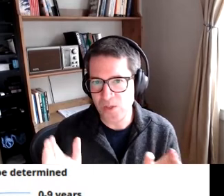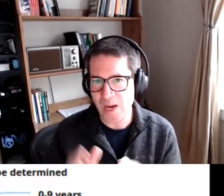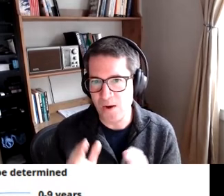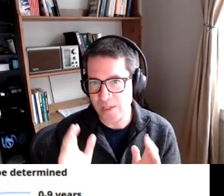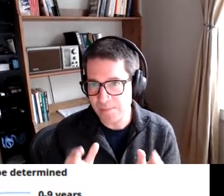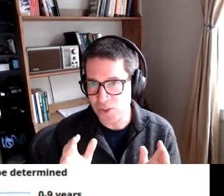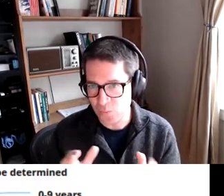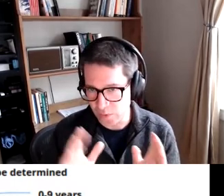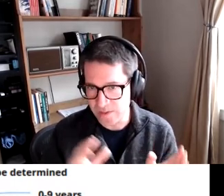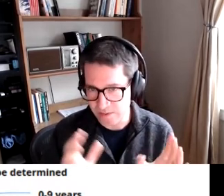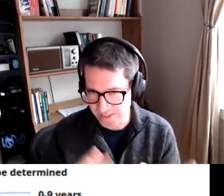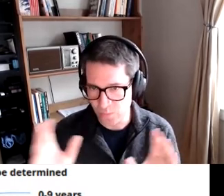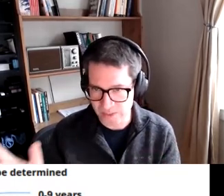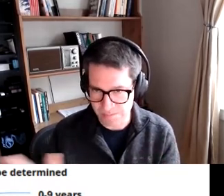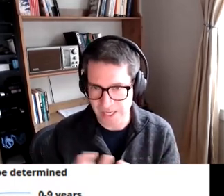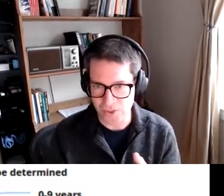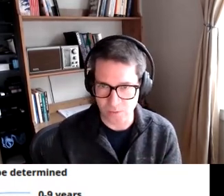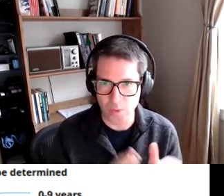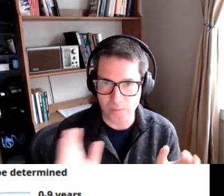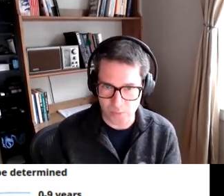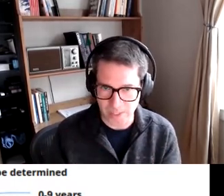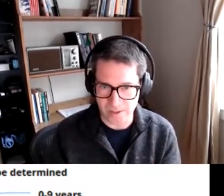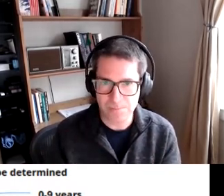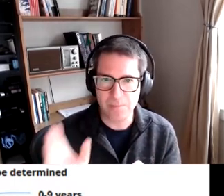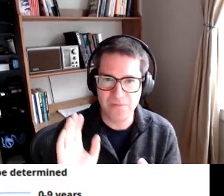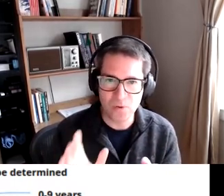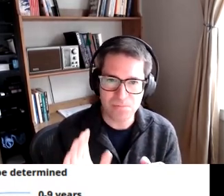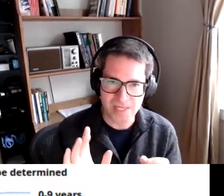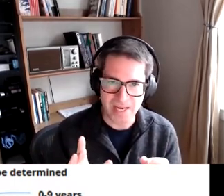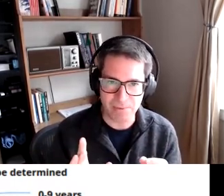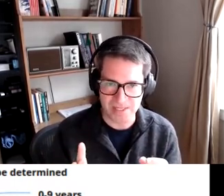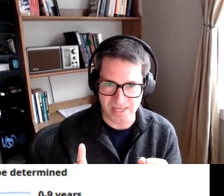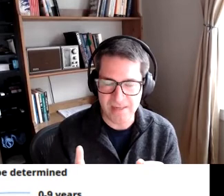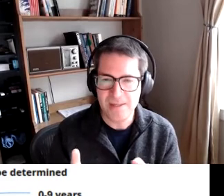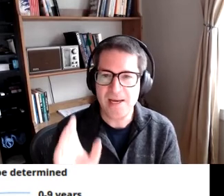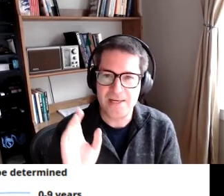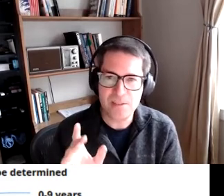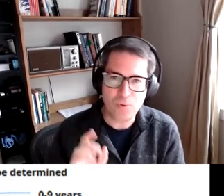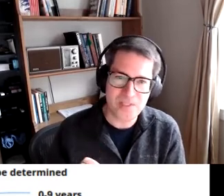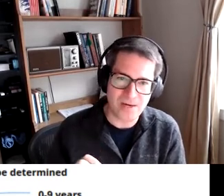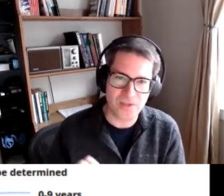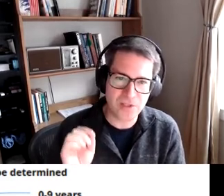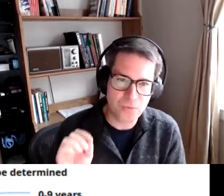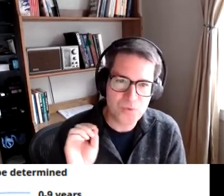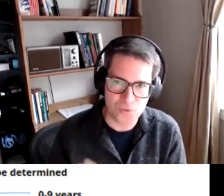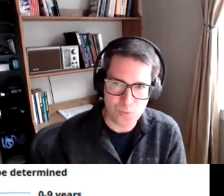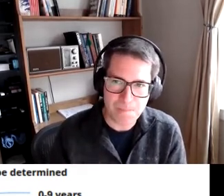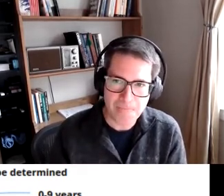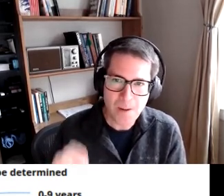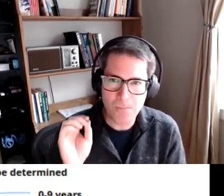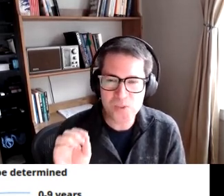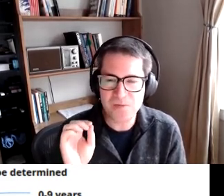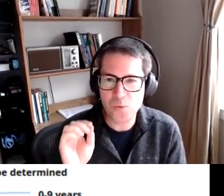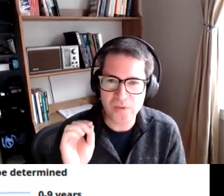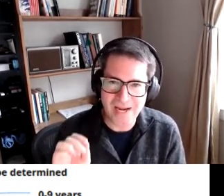we're going to play you how image would deal with this pie chart and what it would render but before cyan plays that i need to point out that through zoom